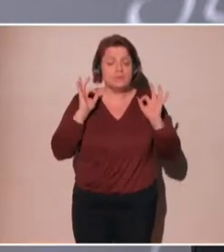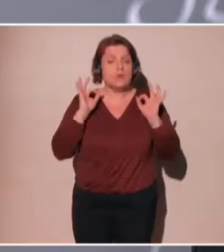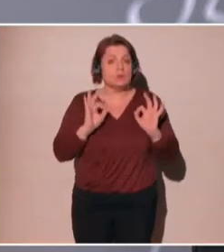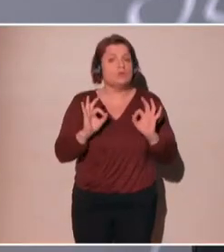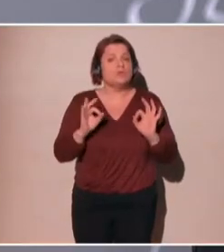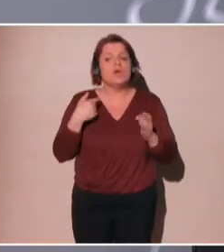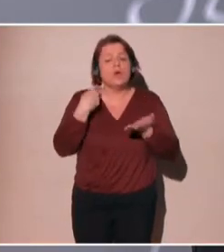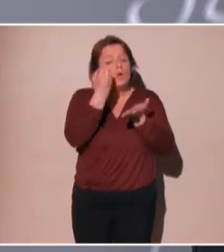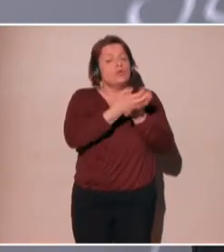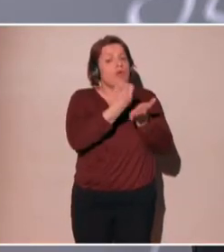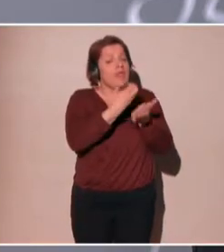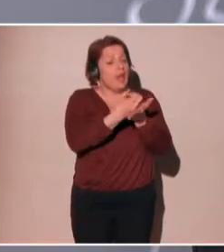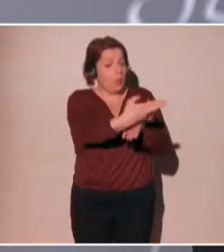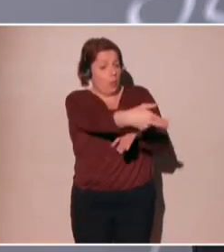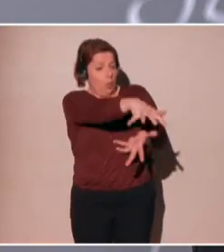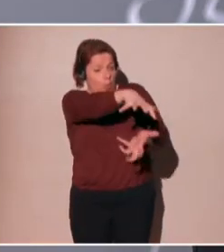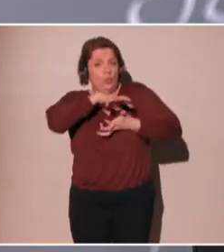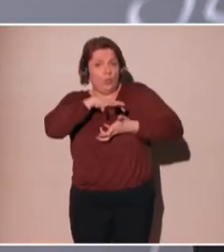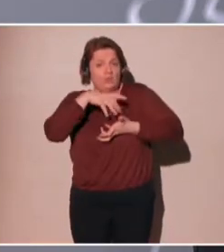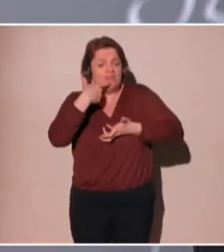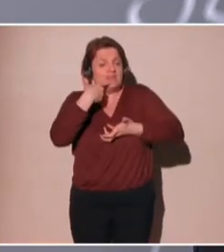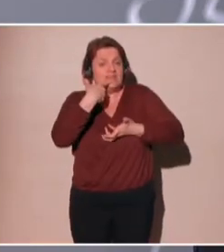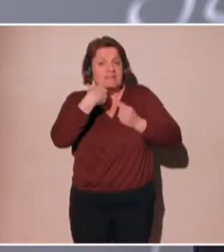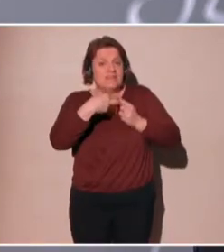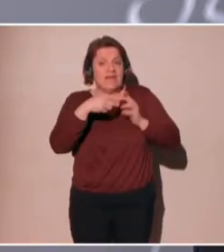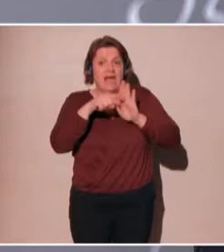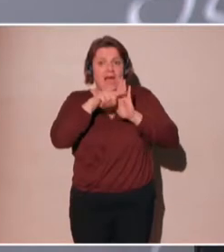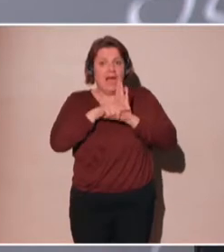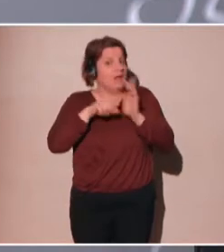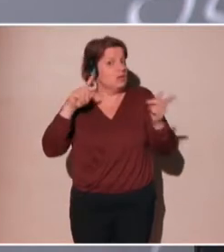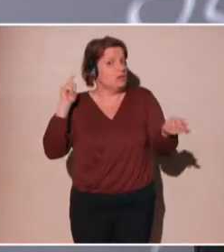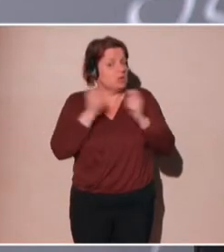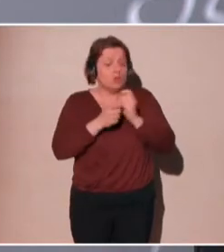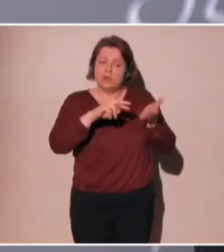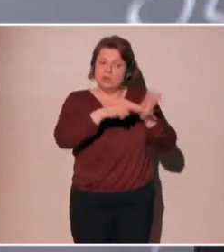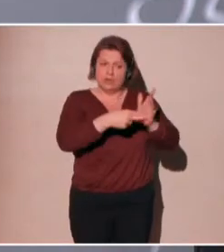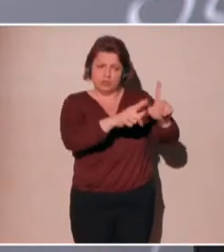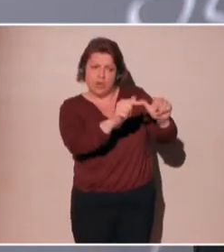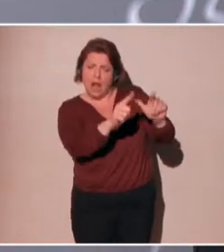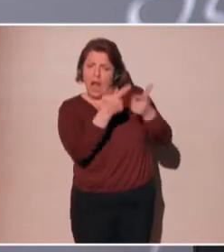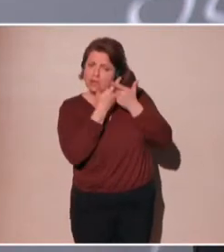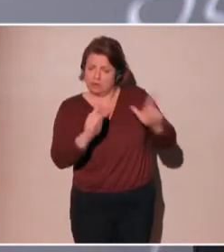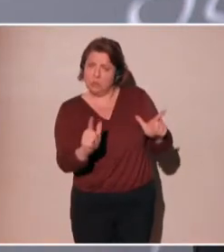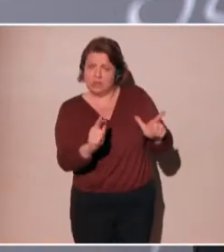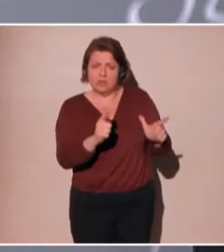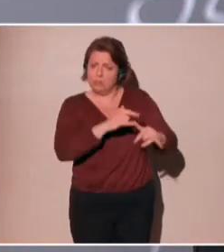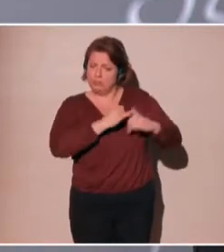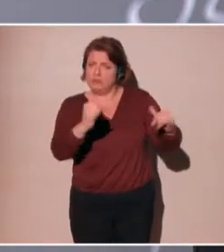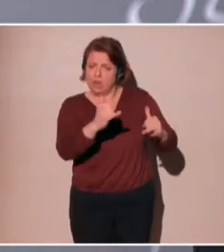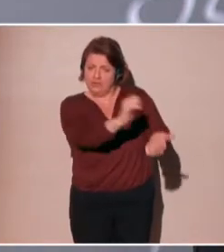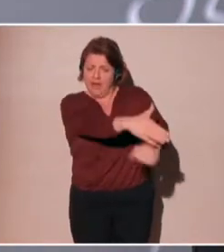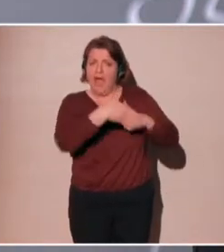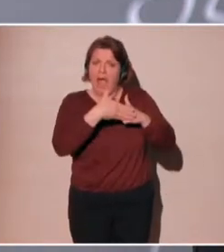The technology is still available and still as powerful and able to help you. It's just, will the cost of using it